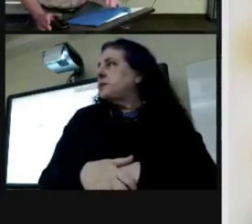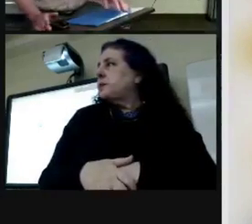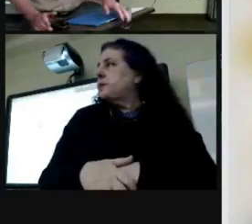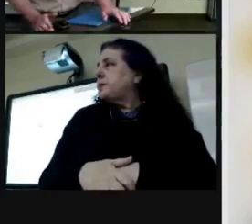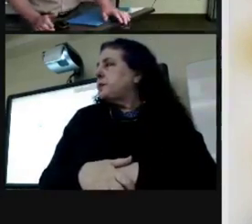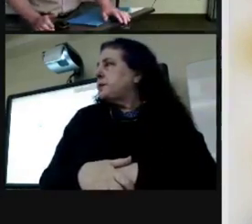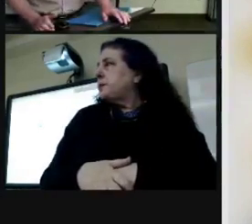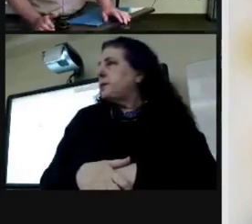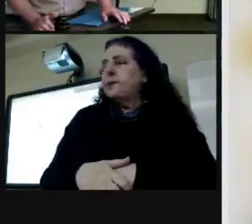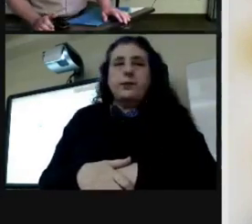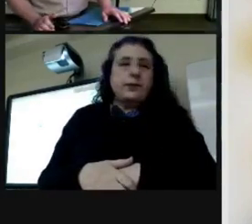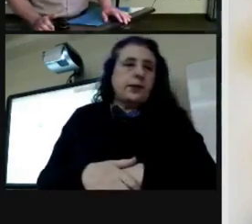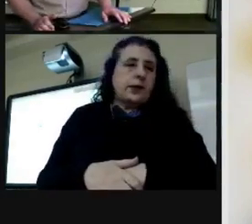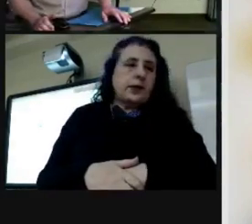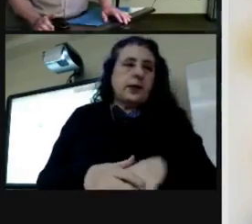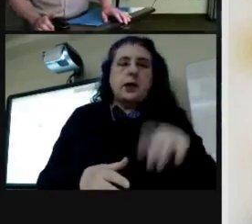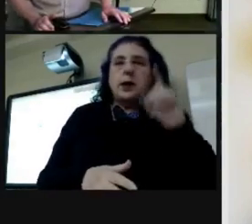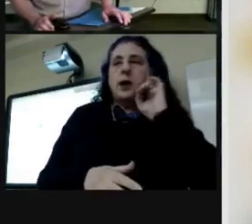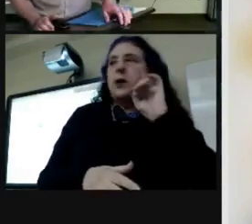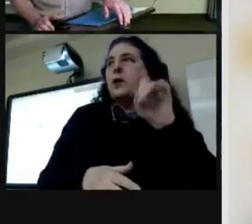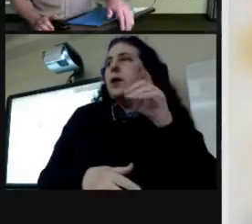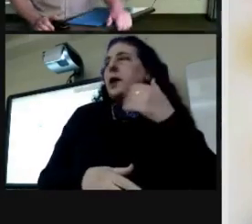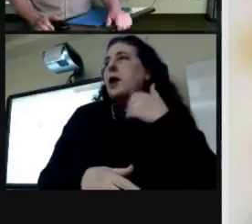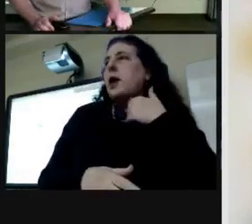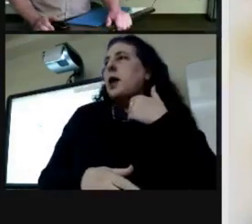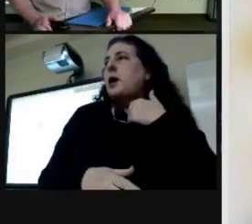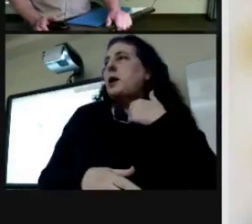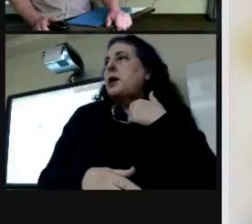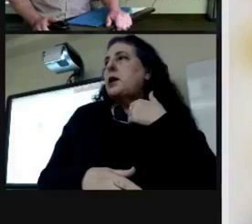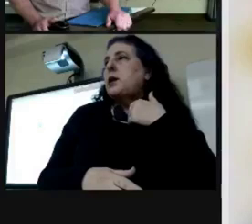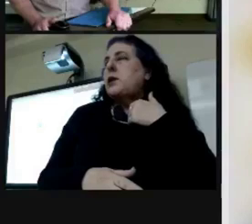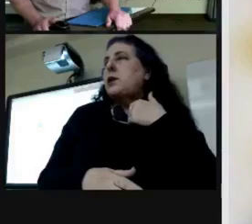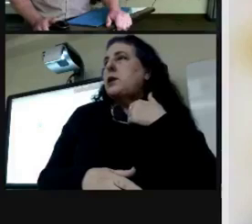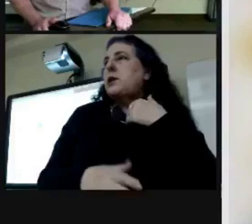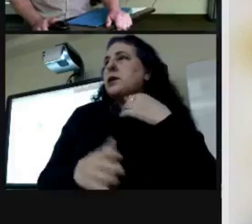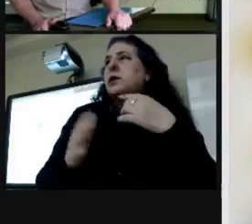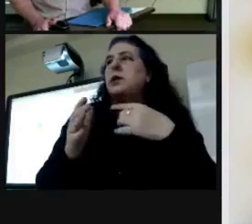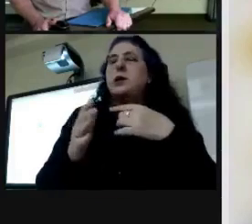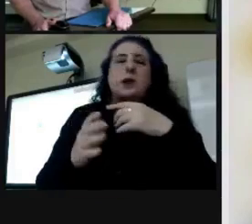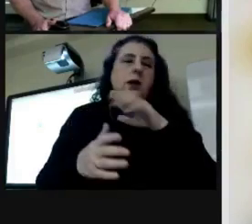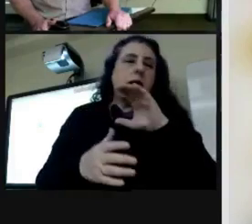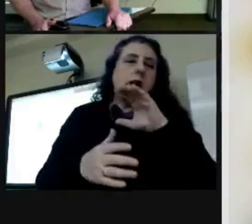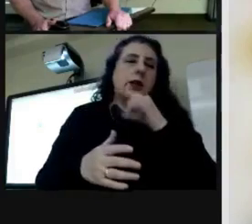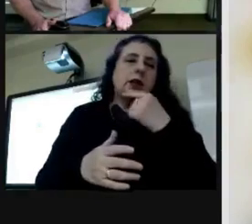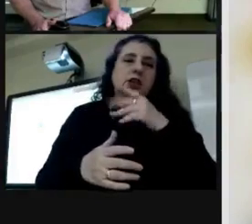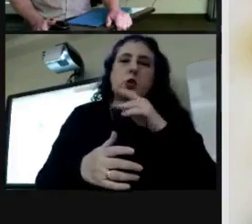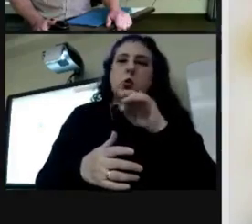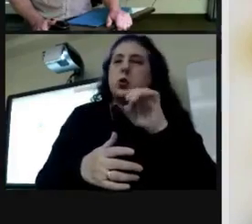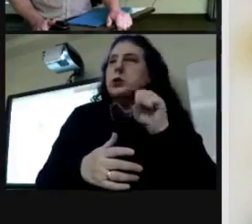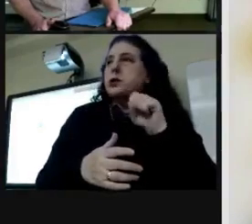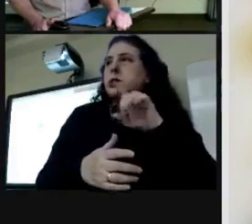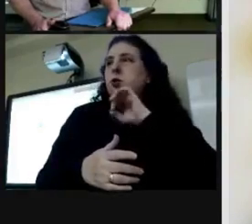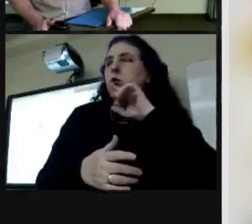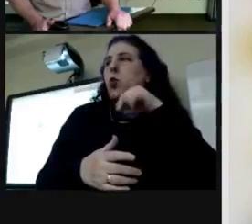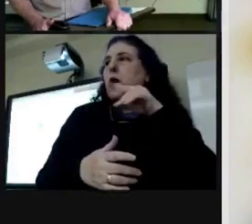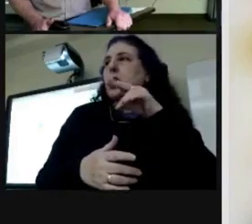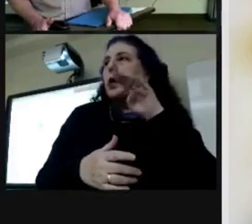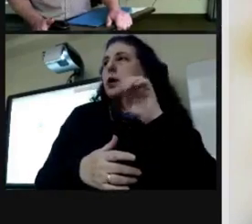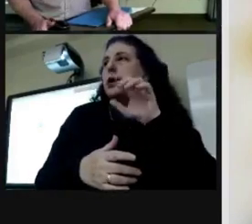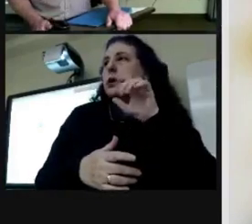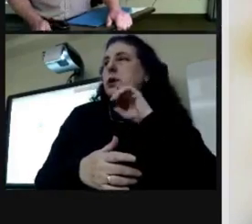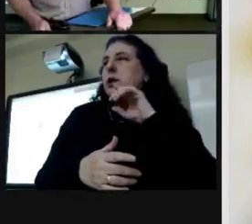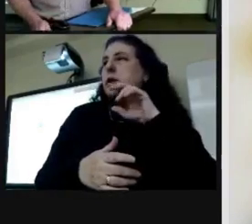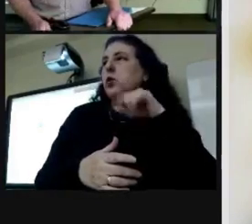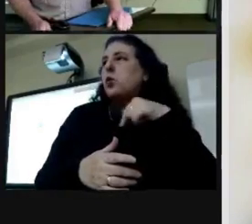because i noticed that that had kinshona's in it which is quinine yeah is there a difference